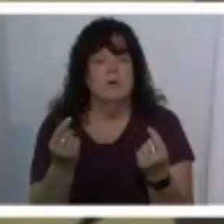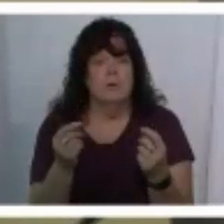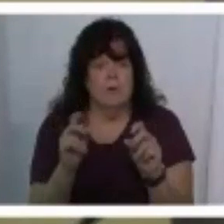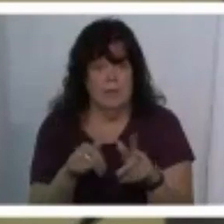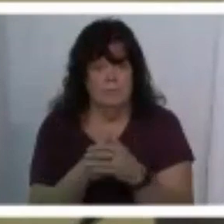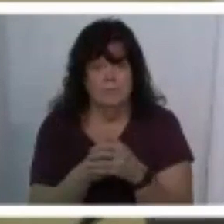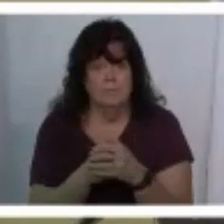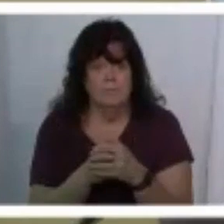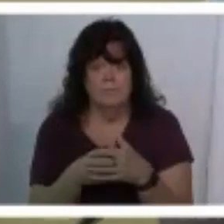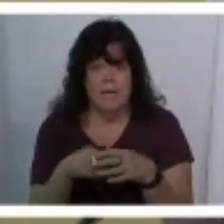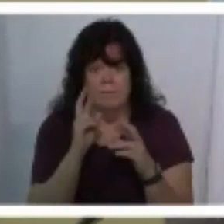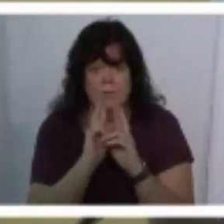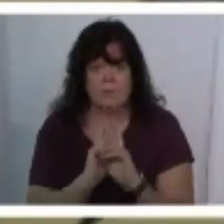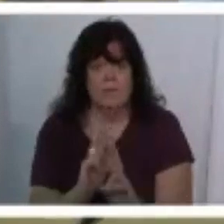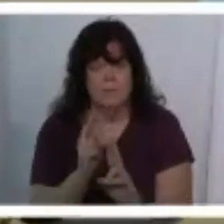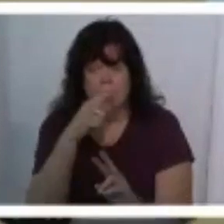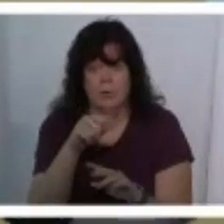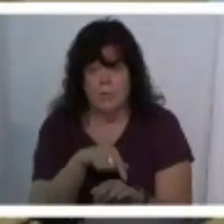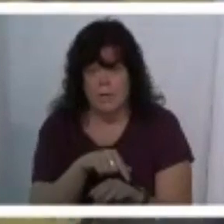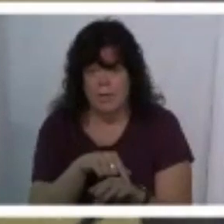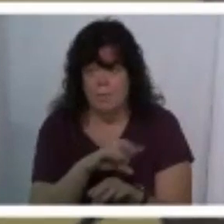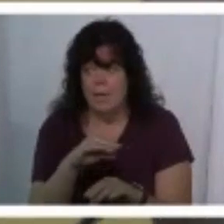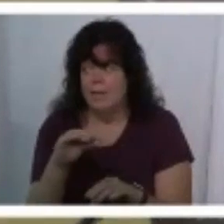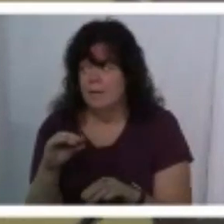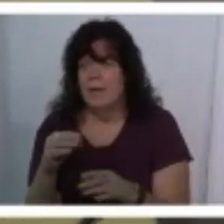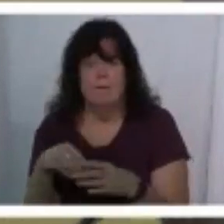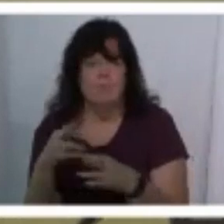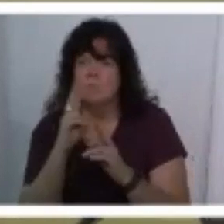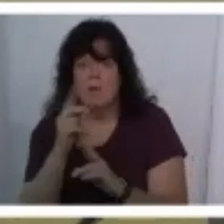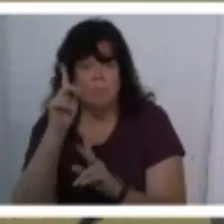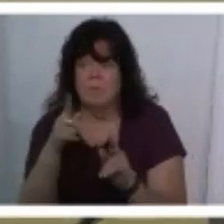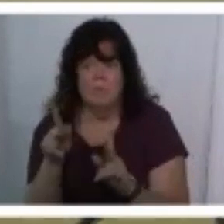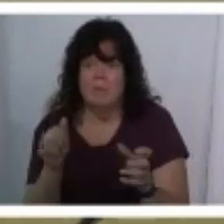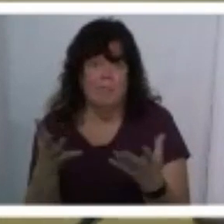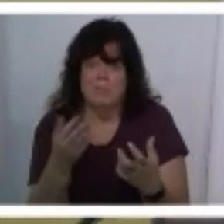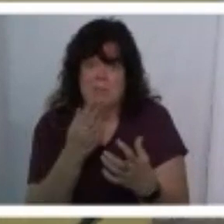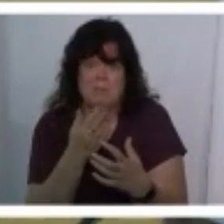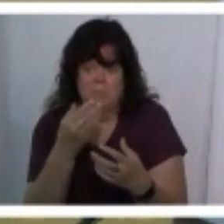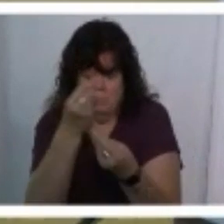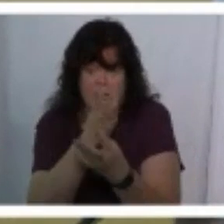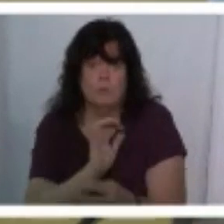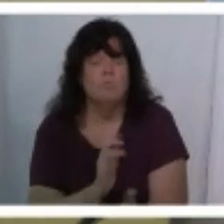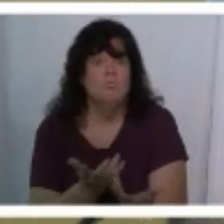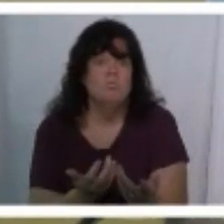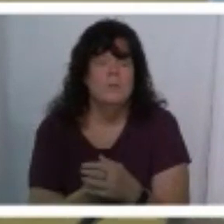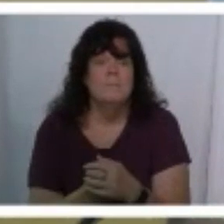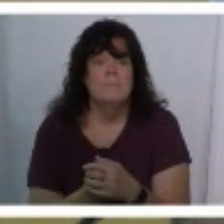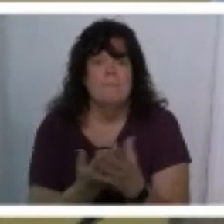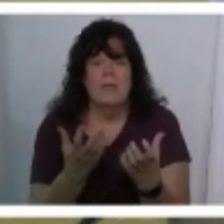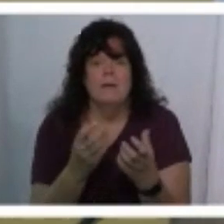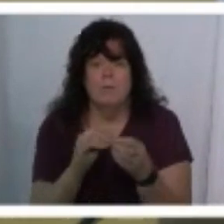out of respect for your time and out of respect for those who also might want to share i want to do two things number one